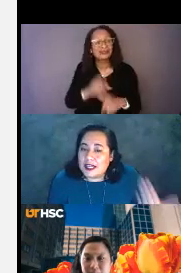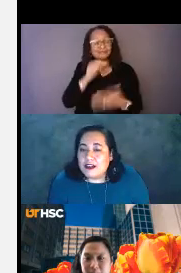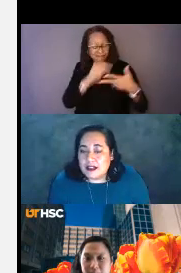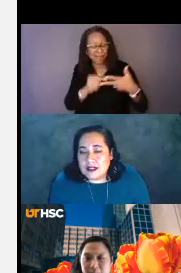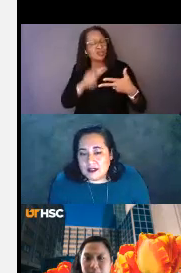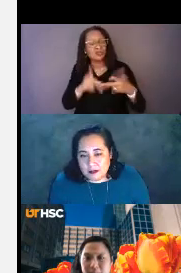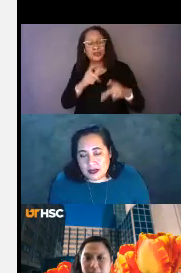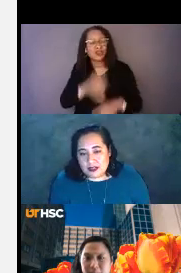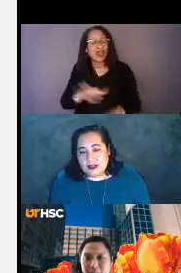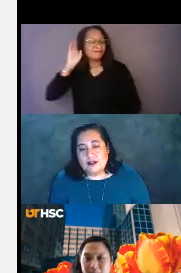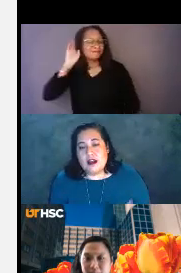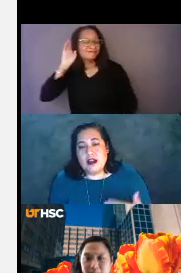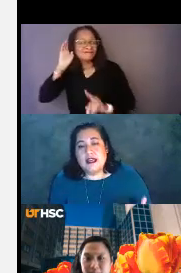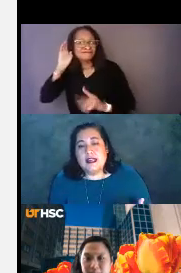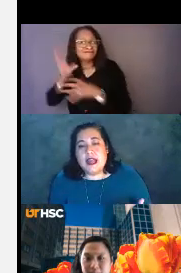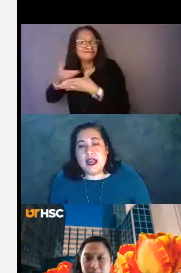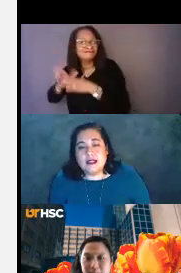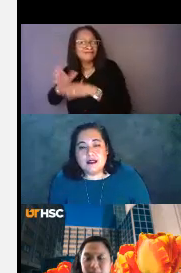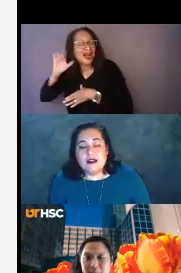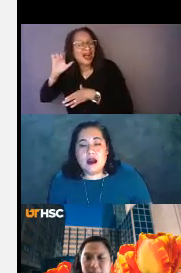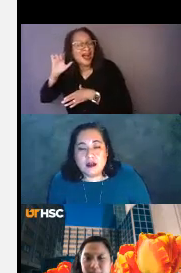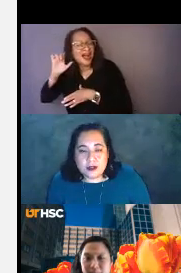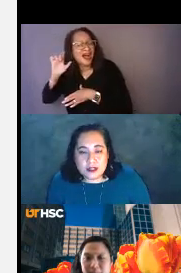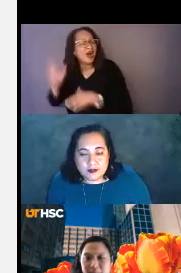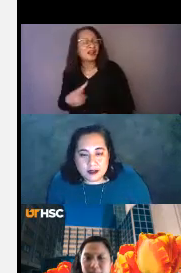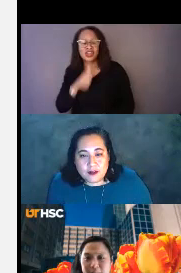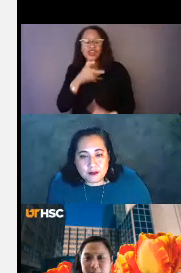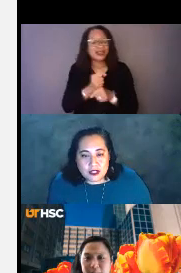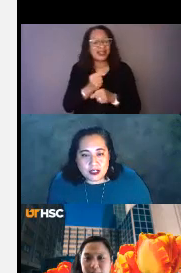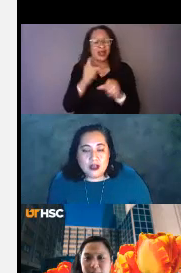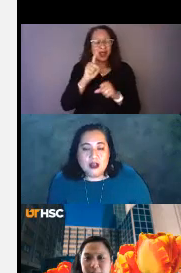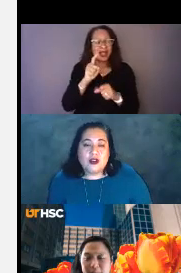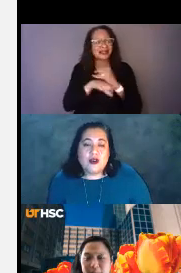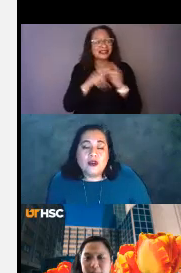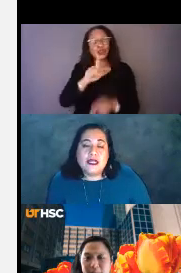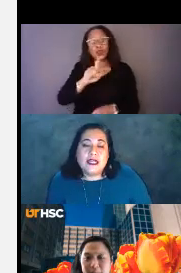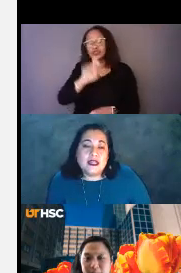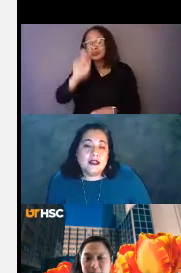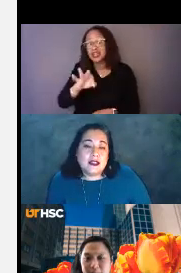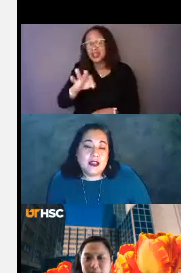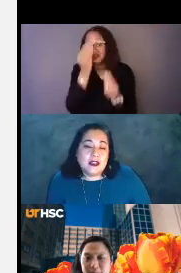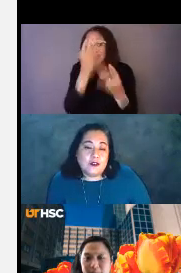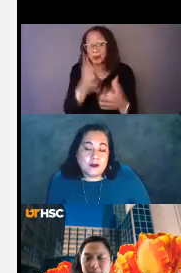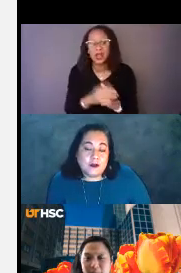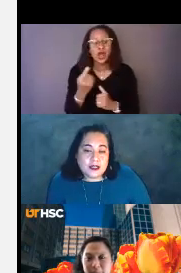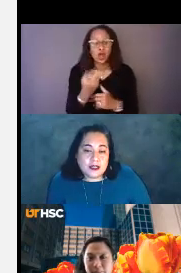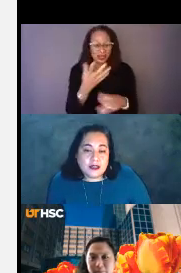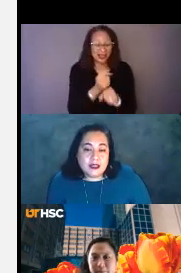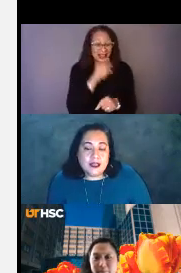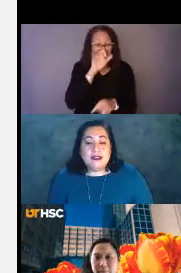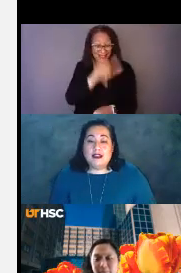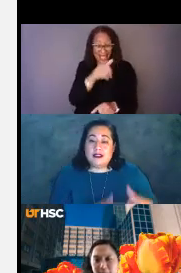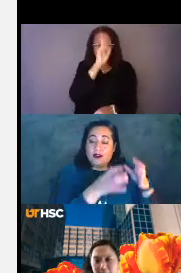overhearing this information and they're not getting access to 100% of the information. They're only getting the information